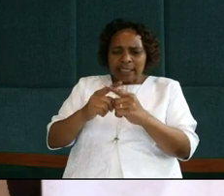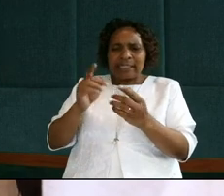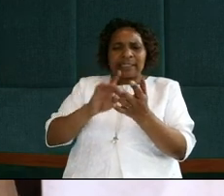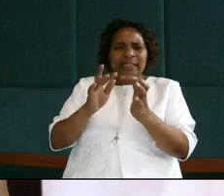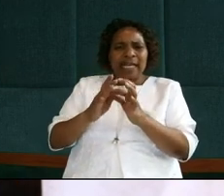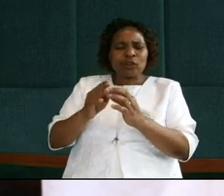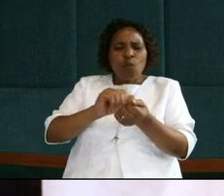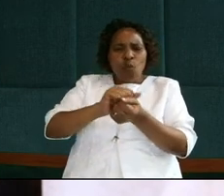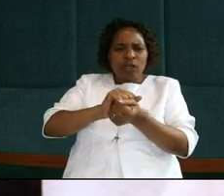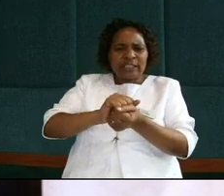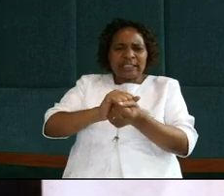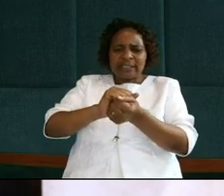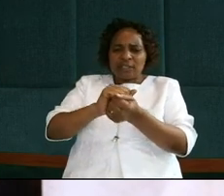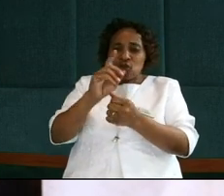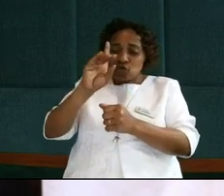the first guy.